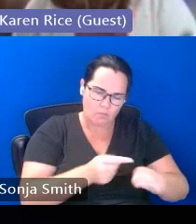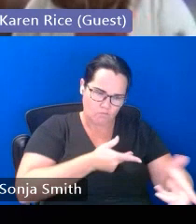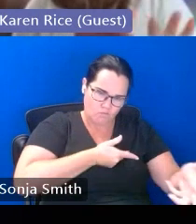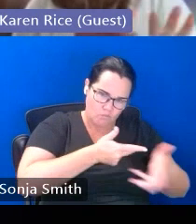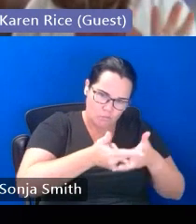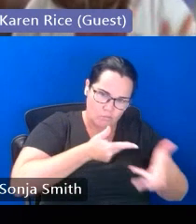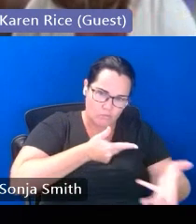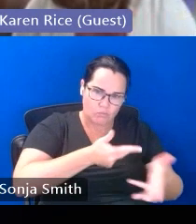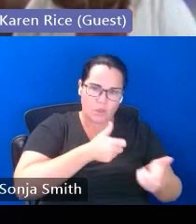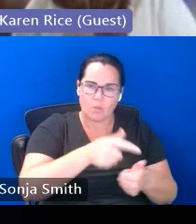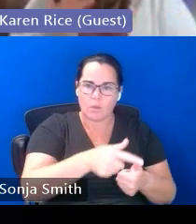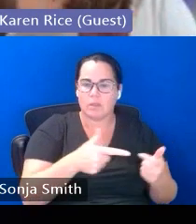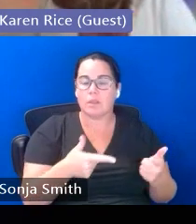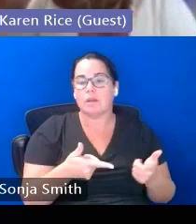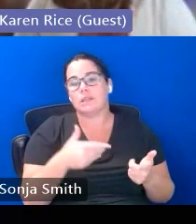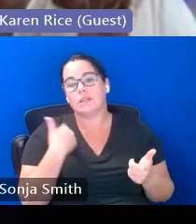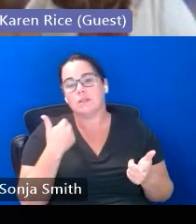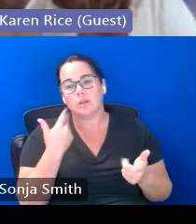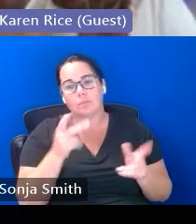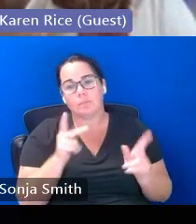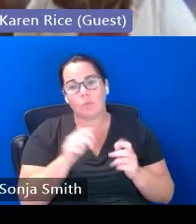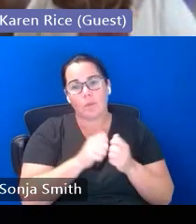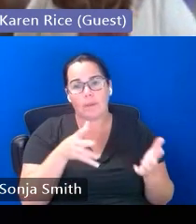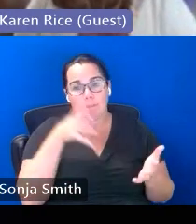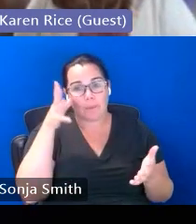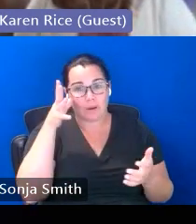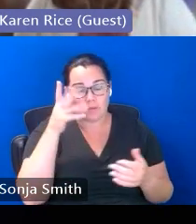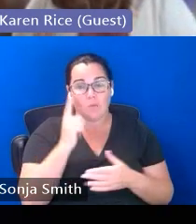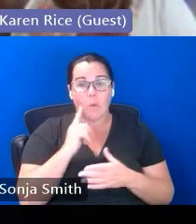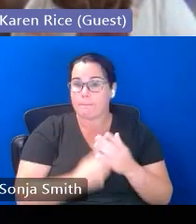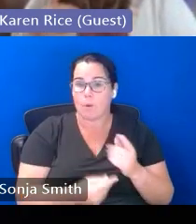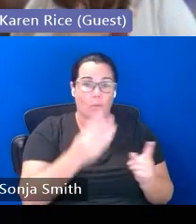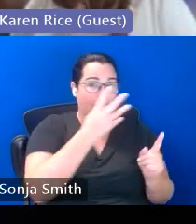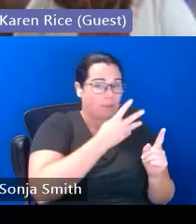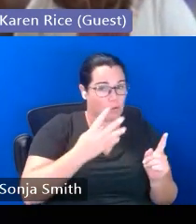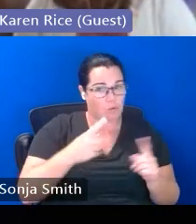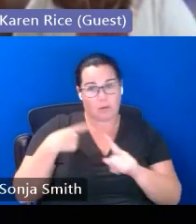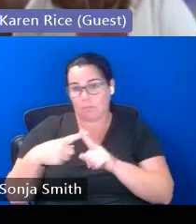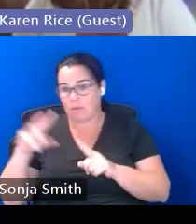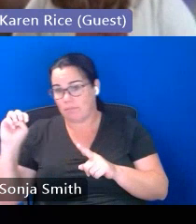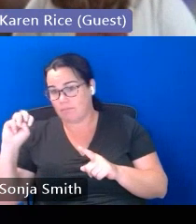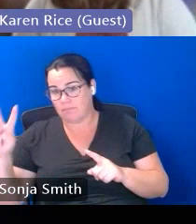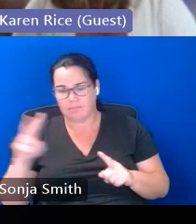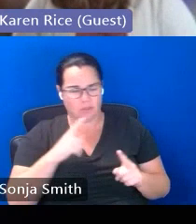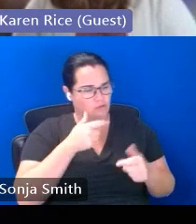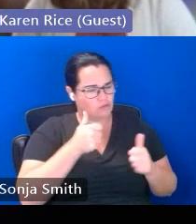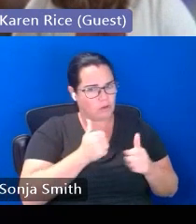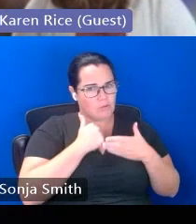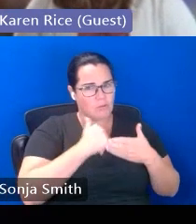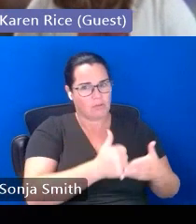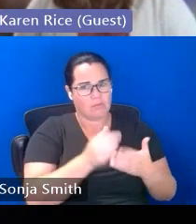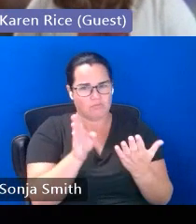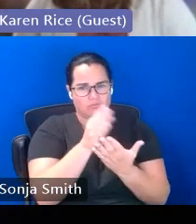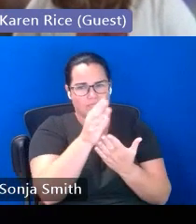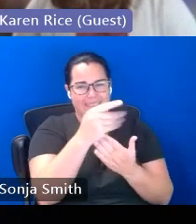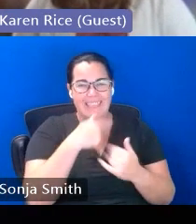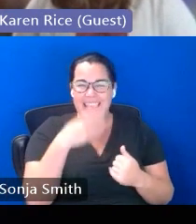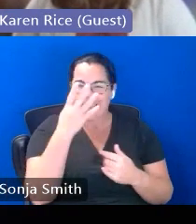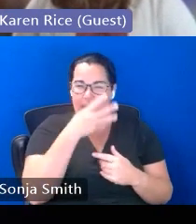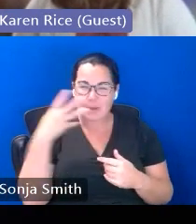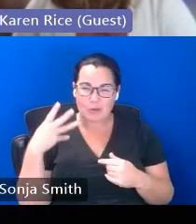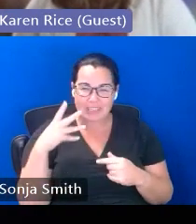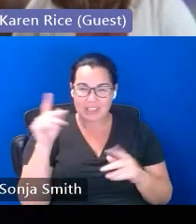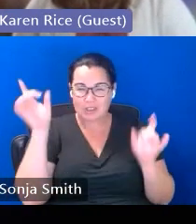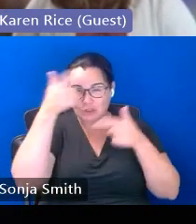again unaccompanied in their immigration status and unaccompanied in their mckinney-vento status to navigate that immigration trauma and provide that wraparound